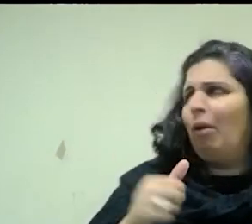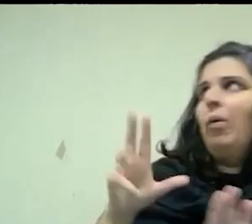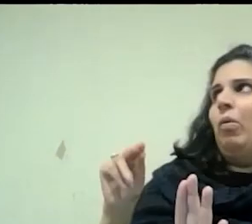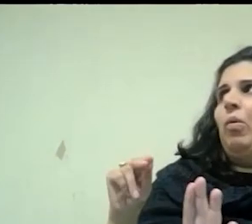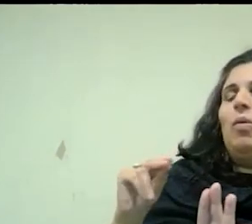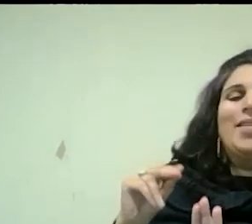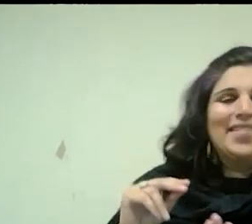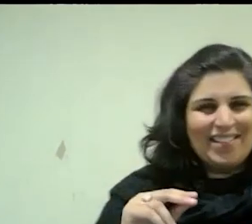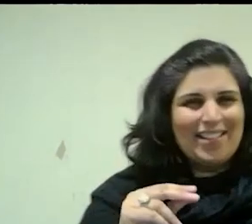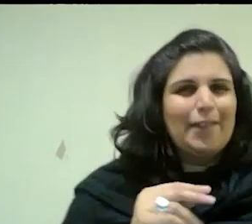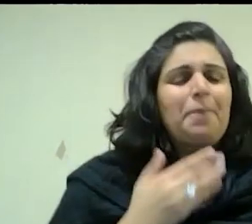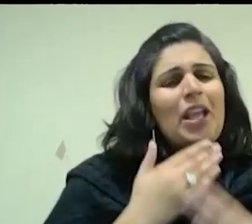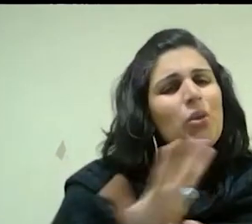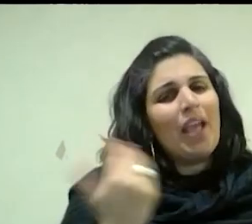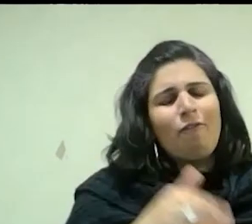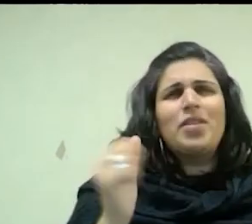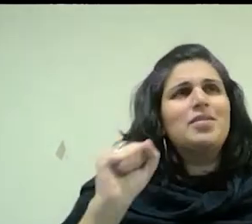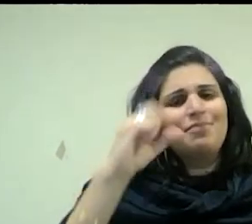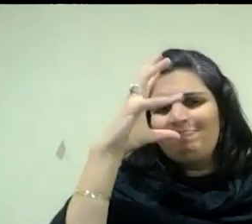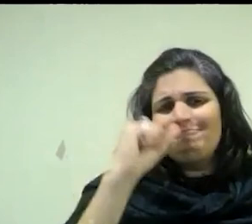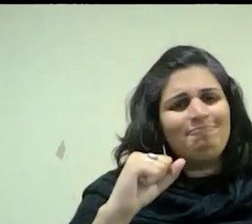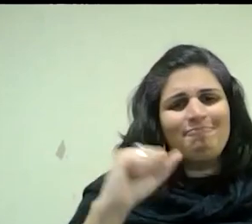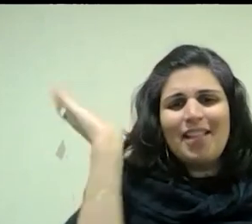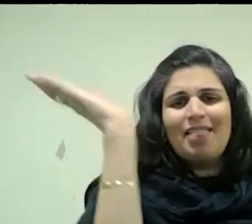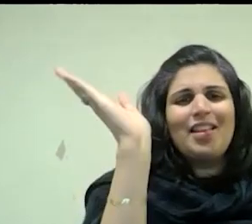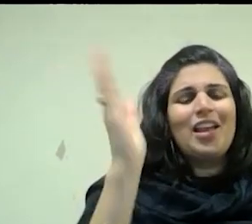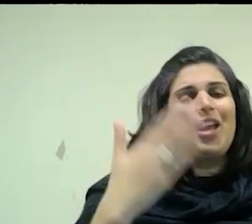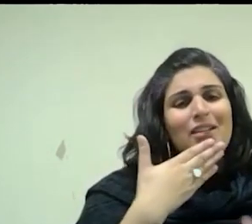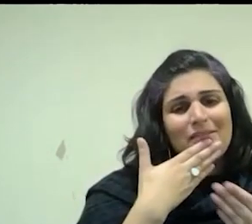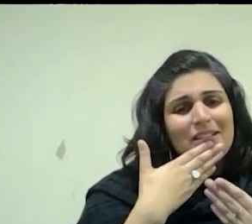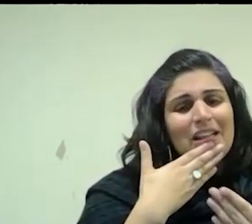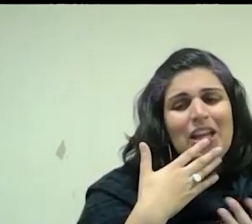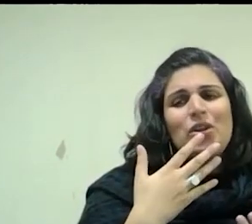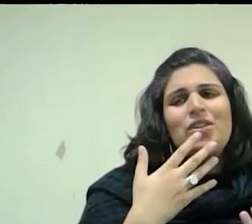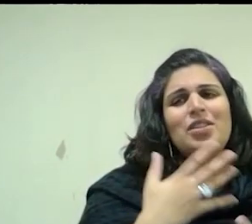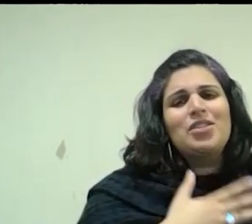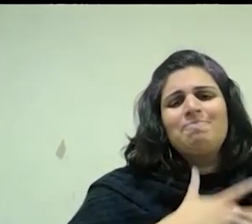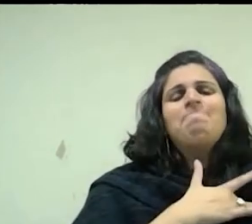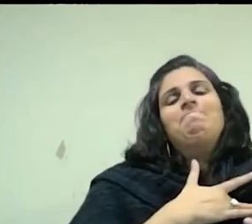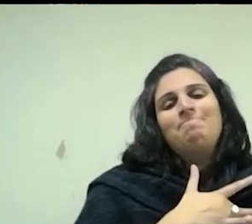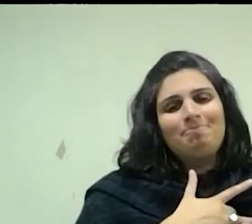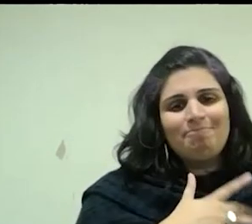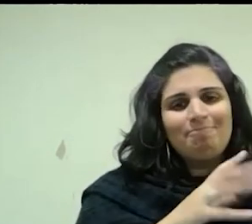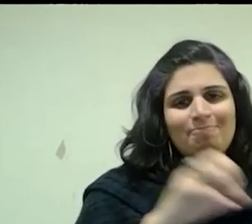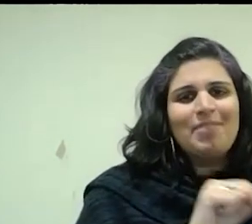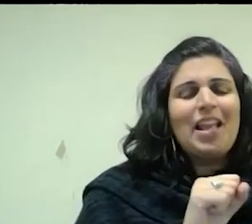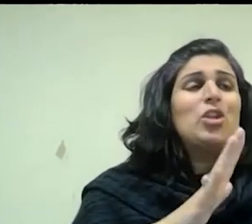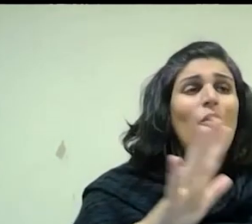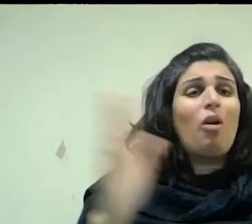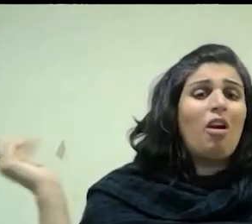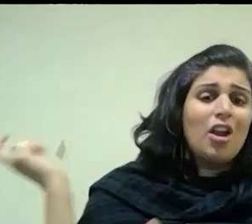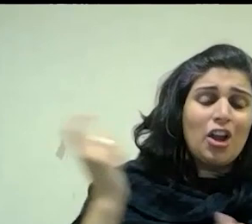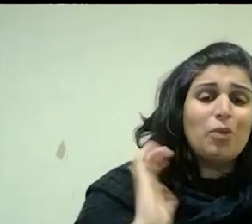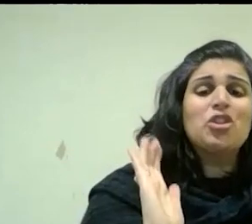Thank you again for this marvelous lecture. You've just been such a generous colleague and your wonderful contribution to our catalog,